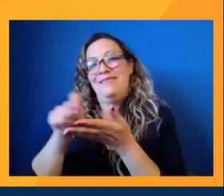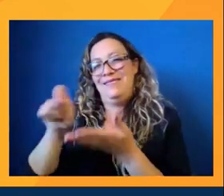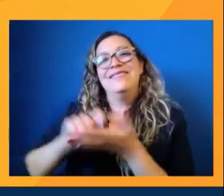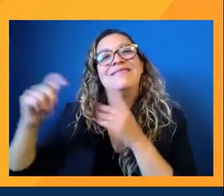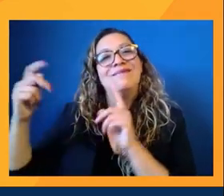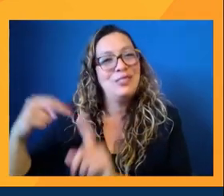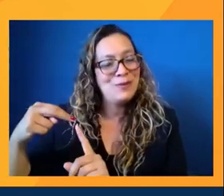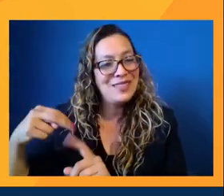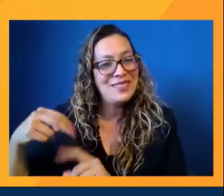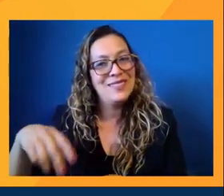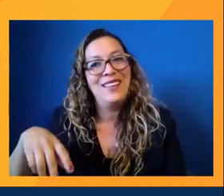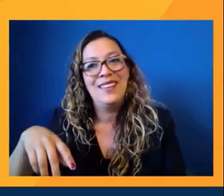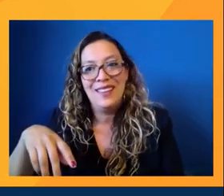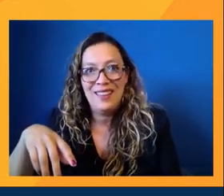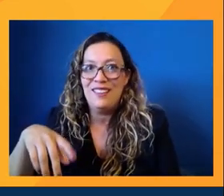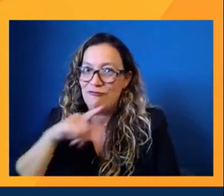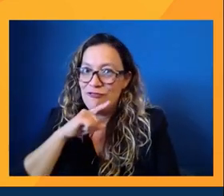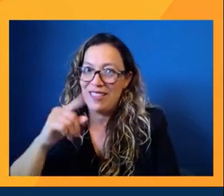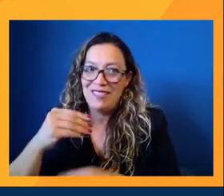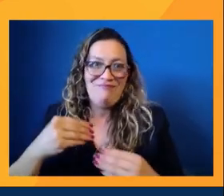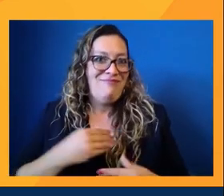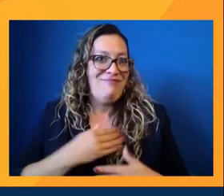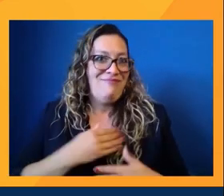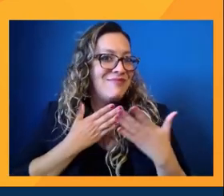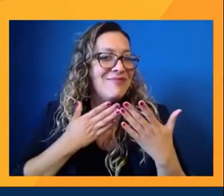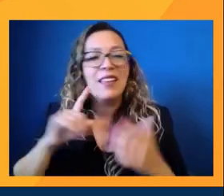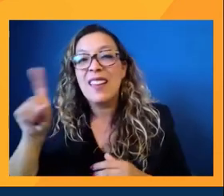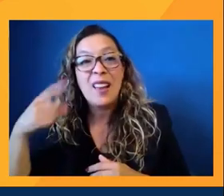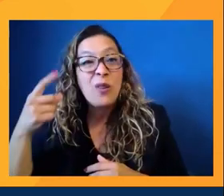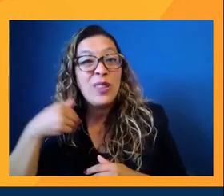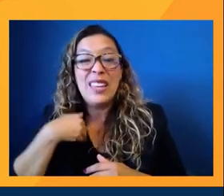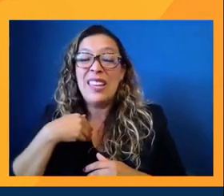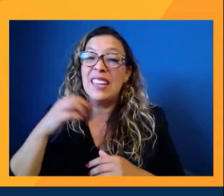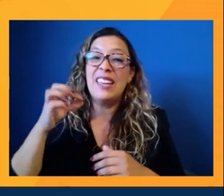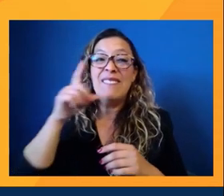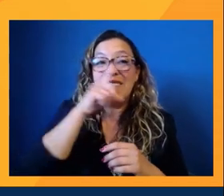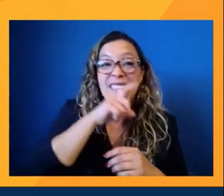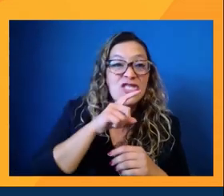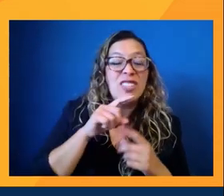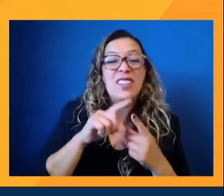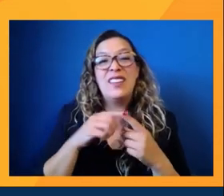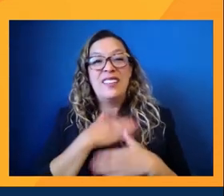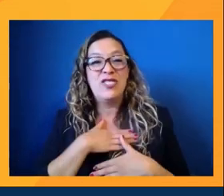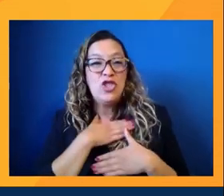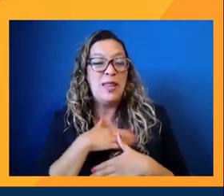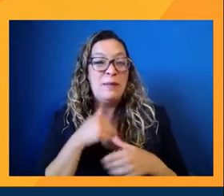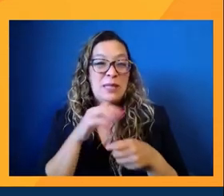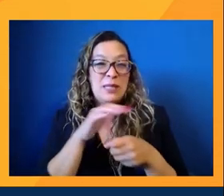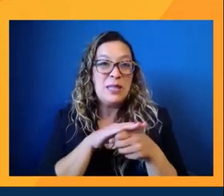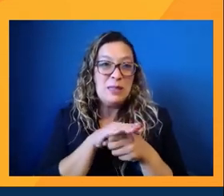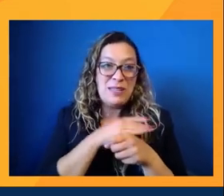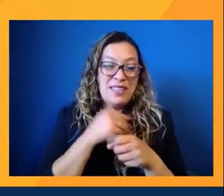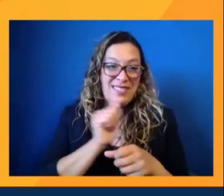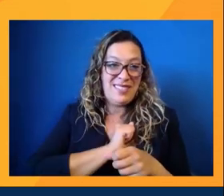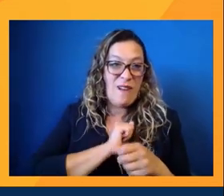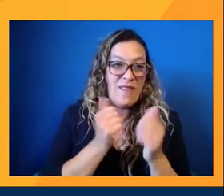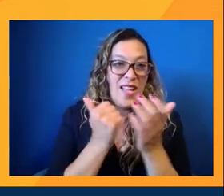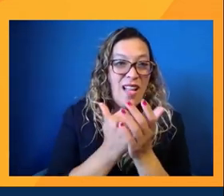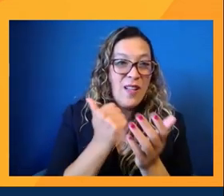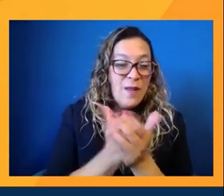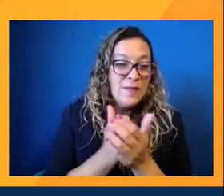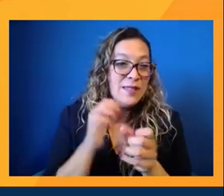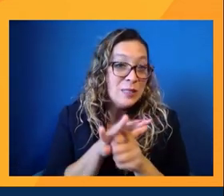is really inspirational, not just in the fiction and entertainment space, but in a self-development and self-help space where there's a lot of people